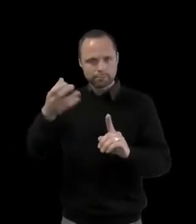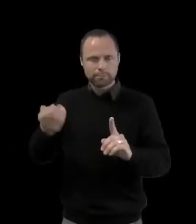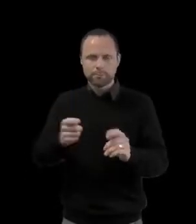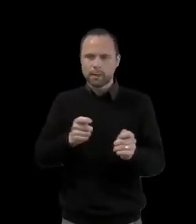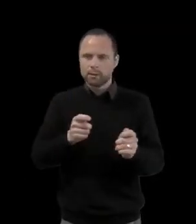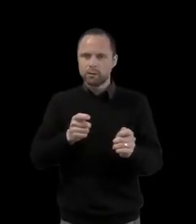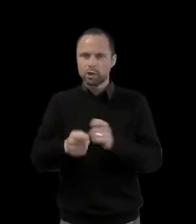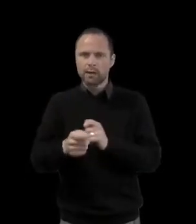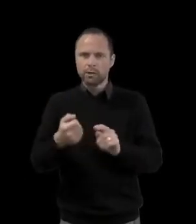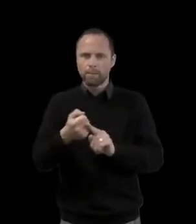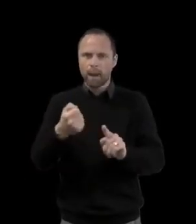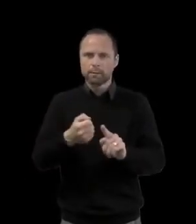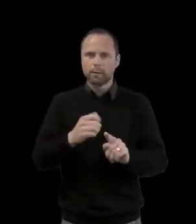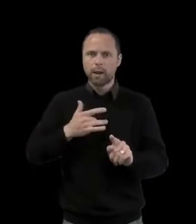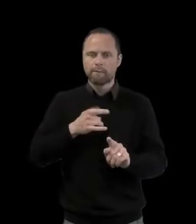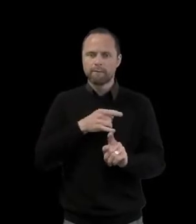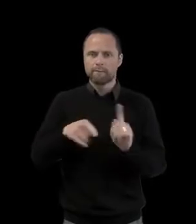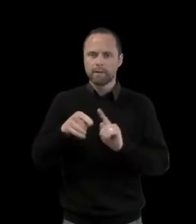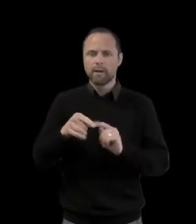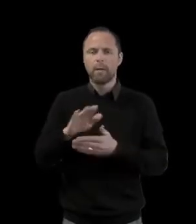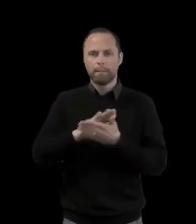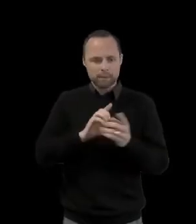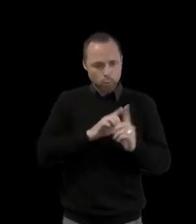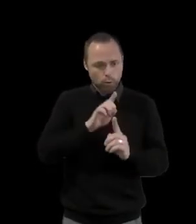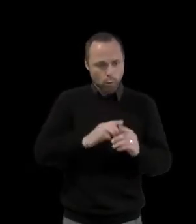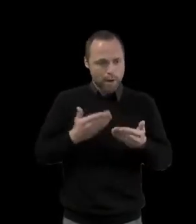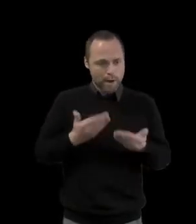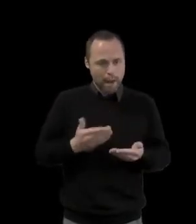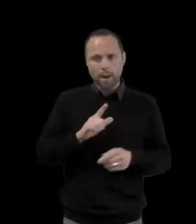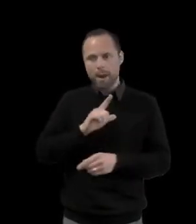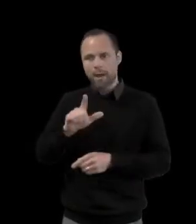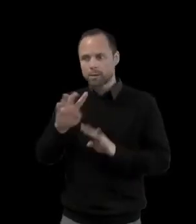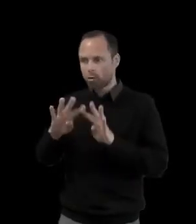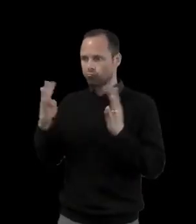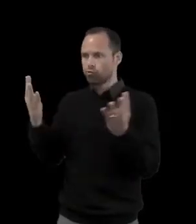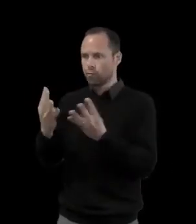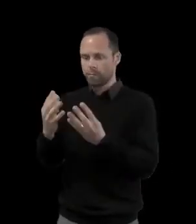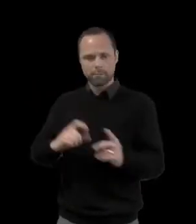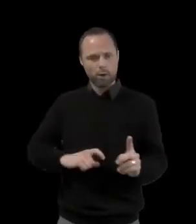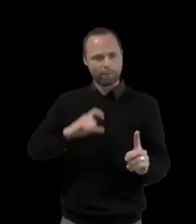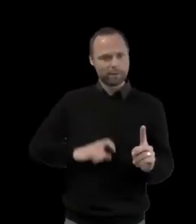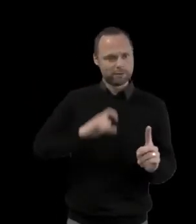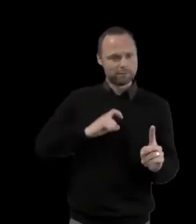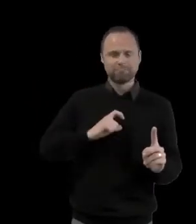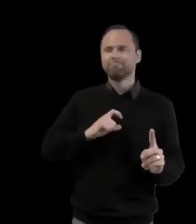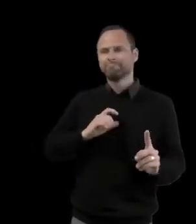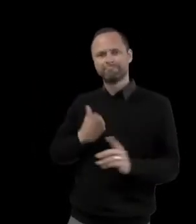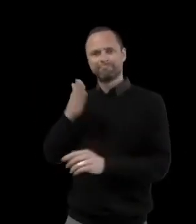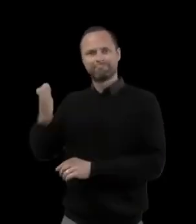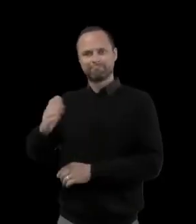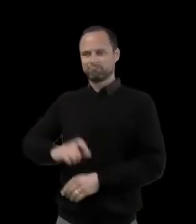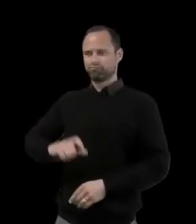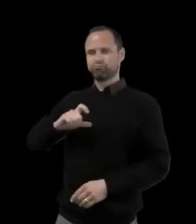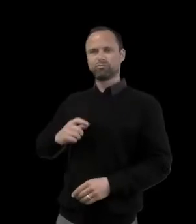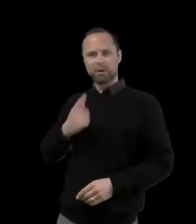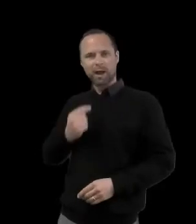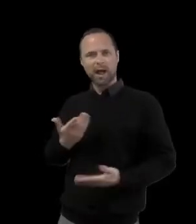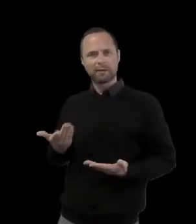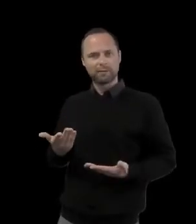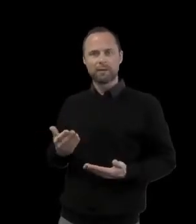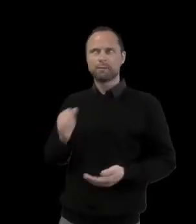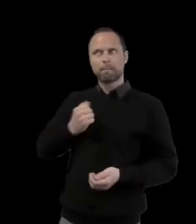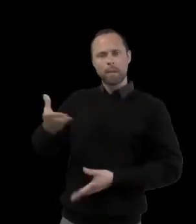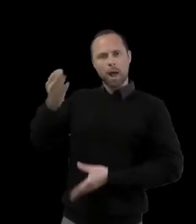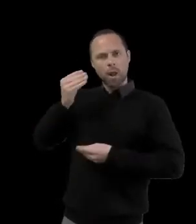into the bigger things when that time comes. And so that's what I've learned in this season so far in my, in my roles